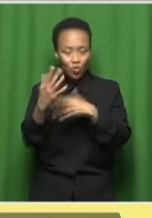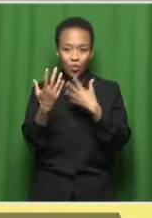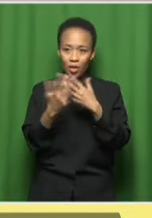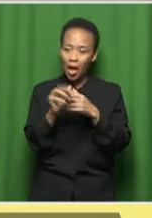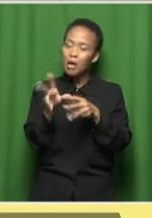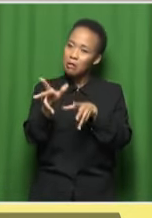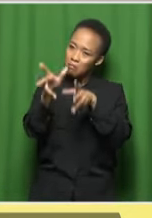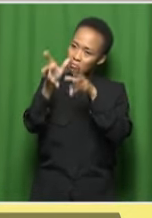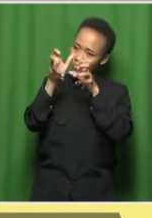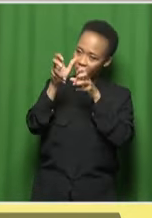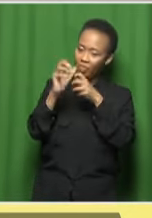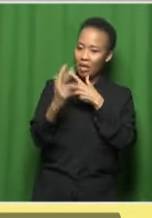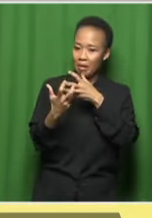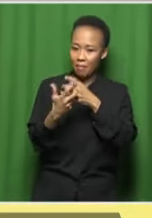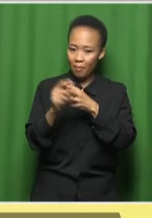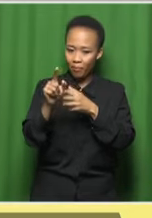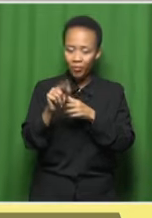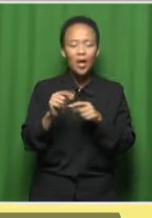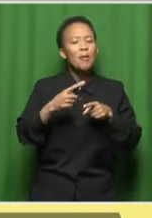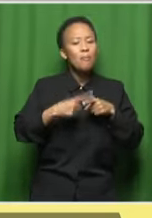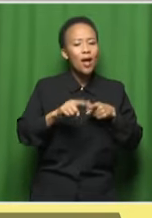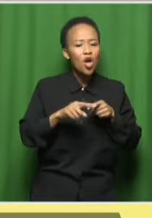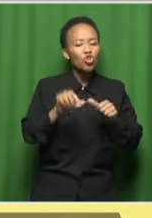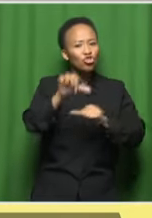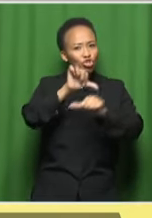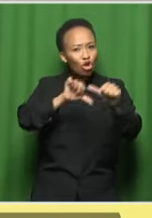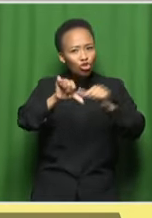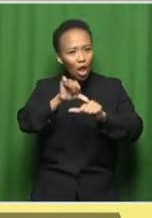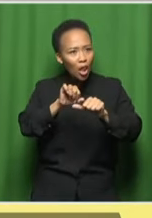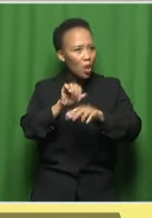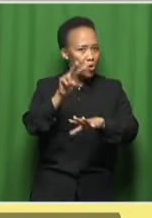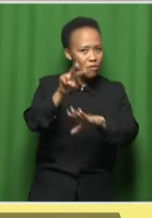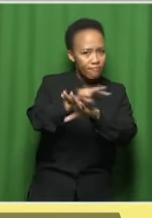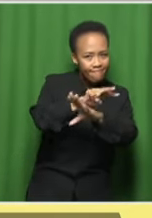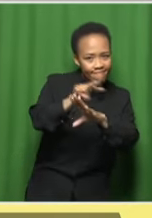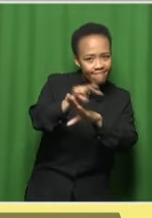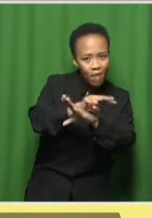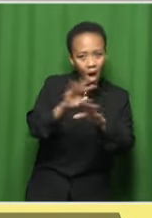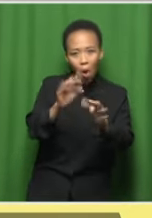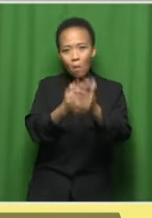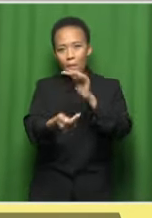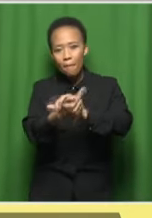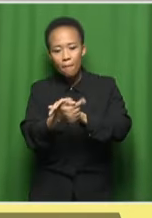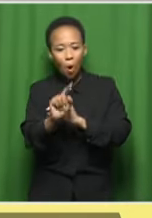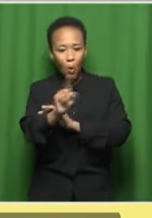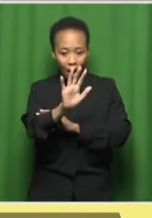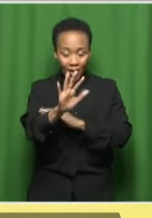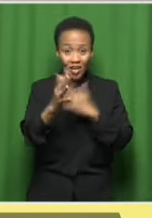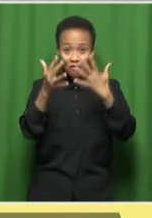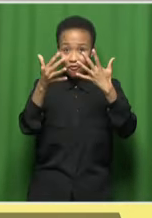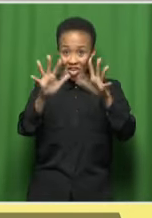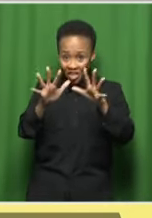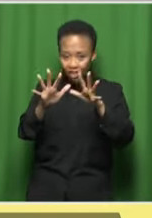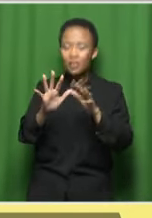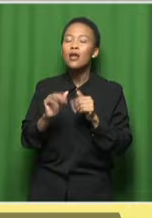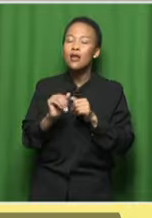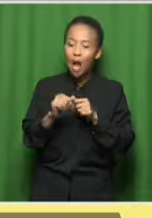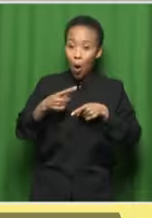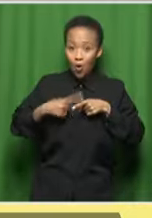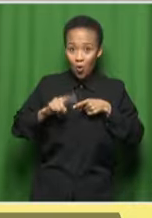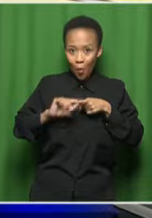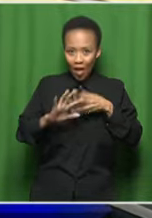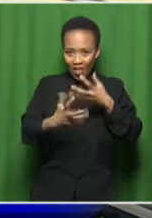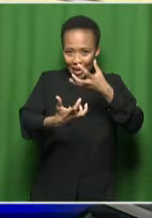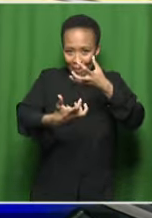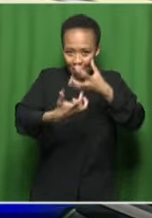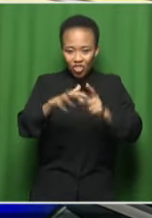how you playlist, being a social observer is very important, and then playlist accordingly. Indeed. Indeed. Now, Tzidi,